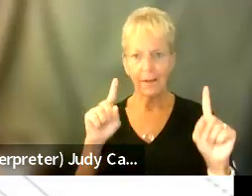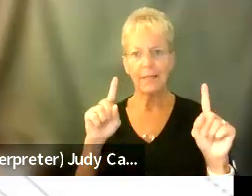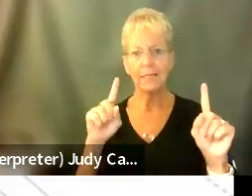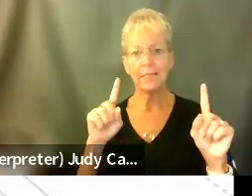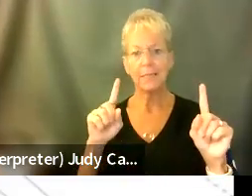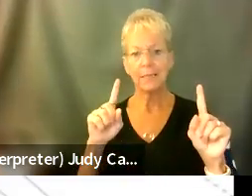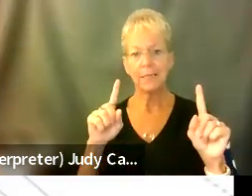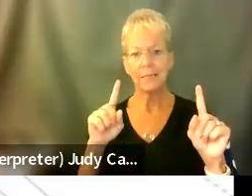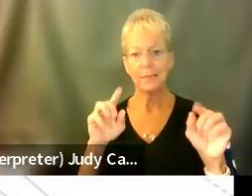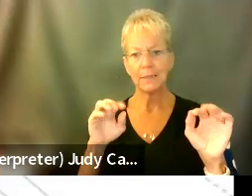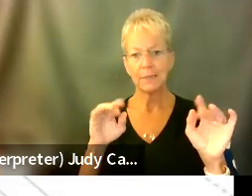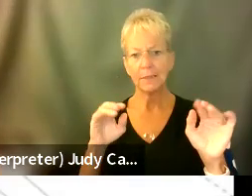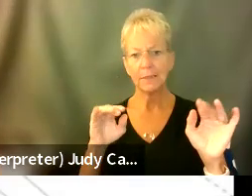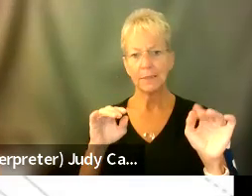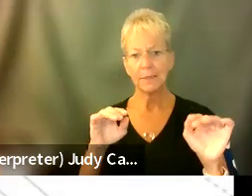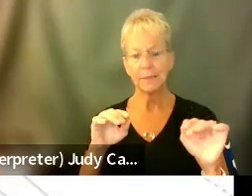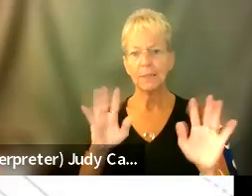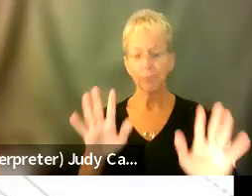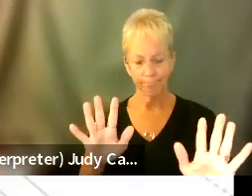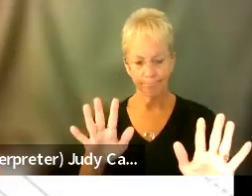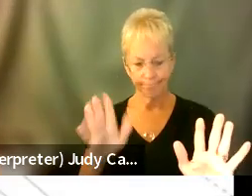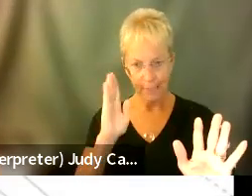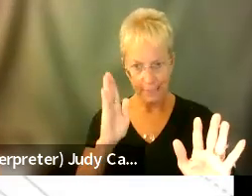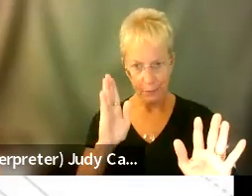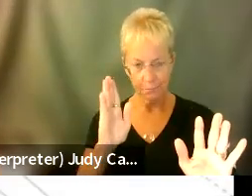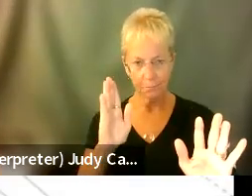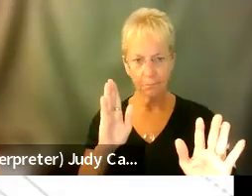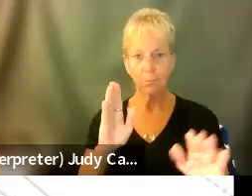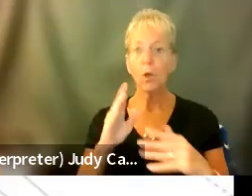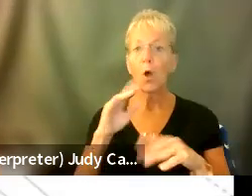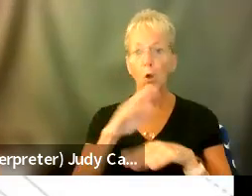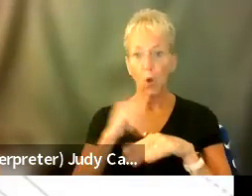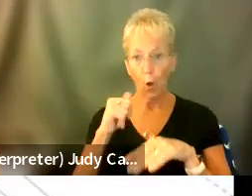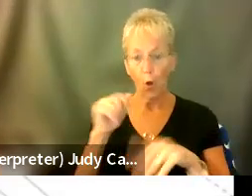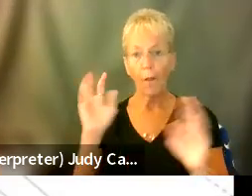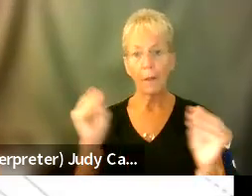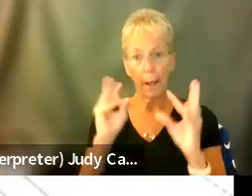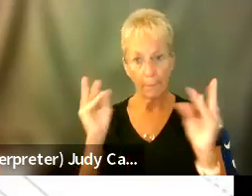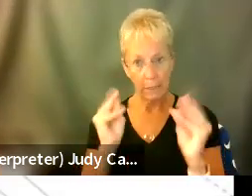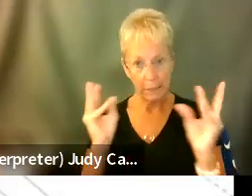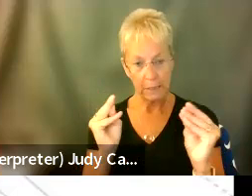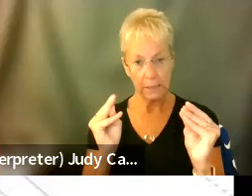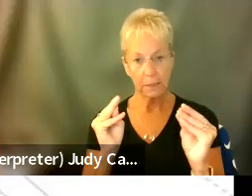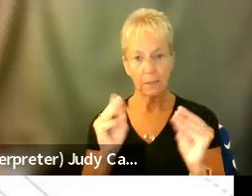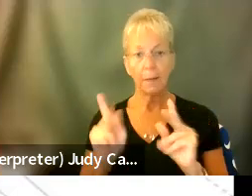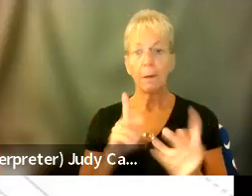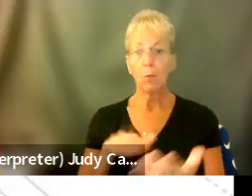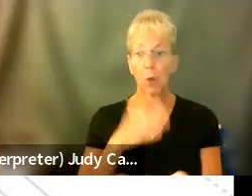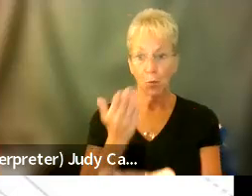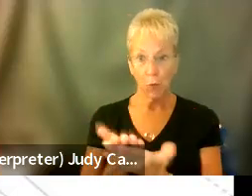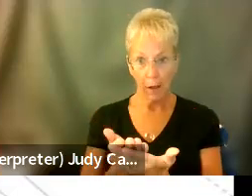um, just let them, uh, call the ambulance. And the people that arrived,